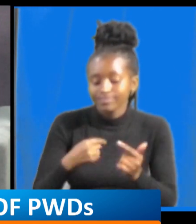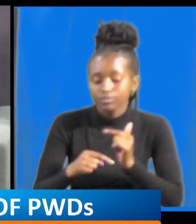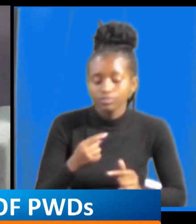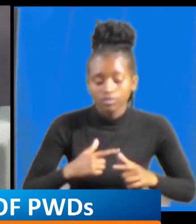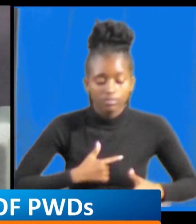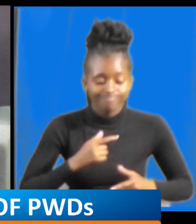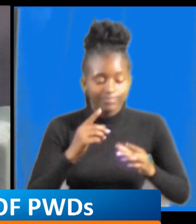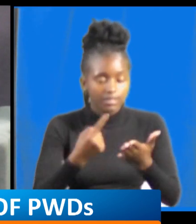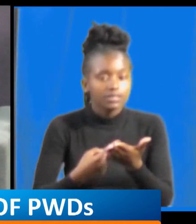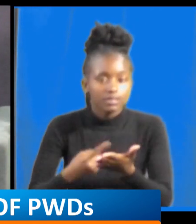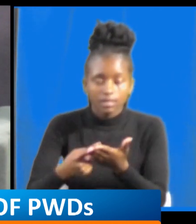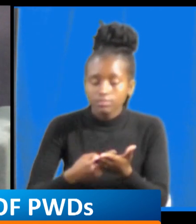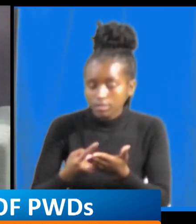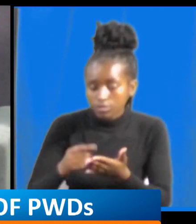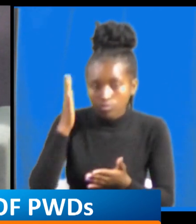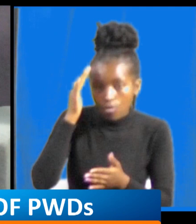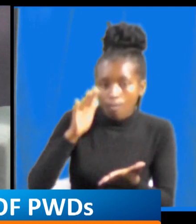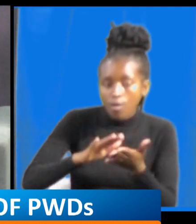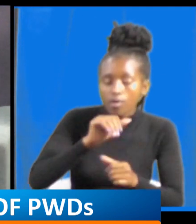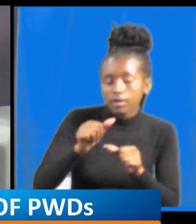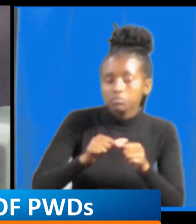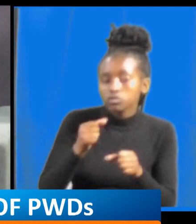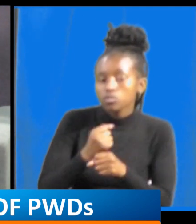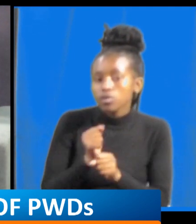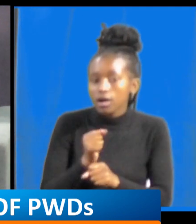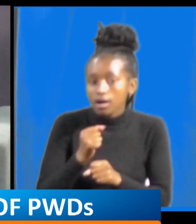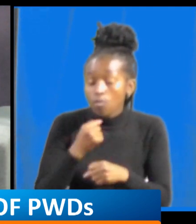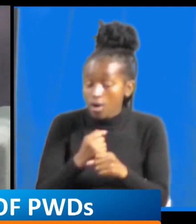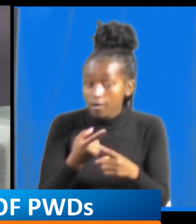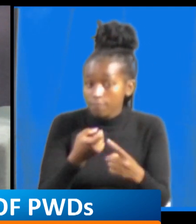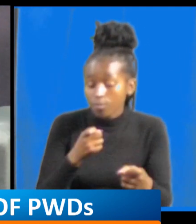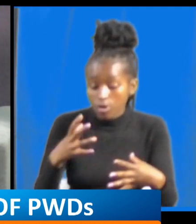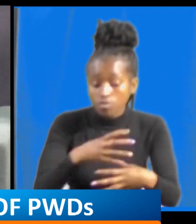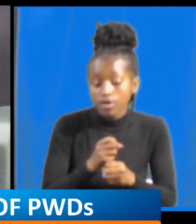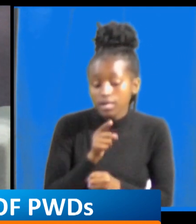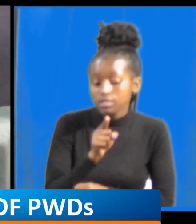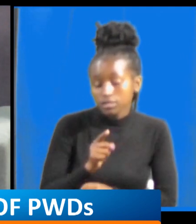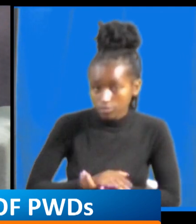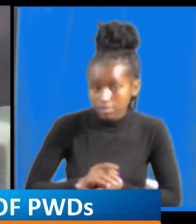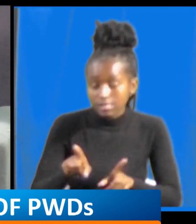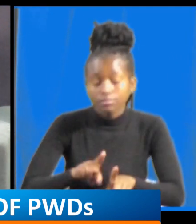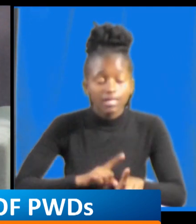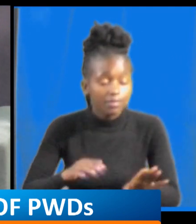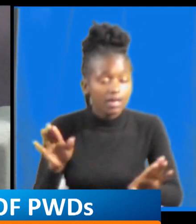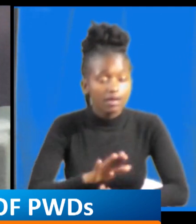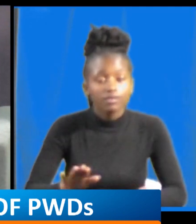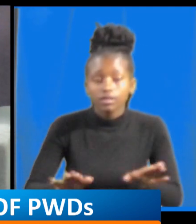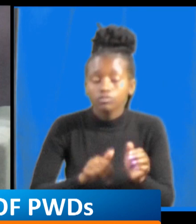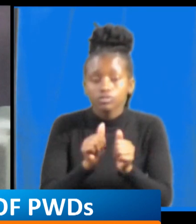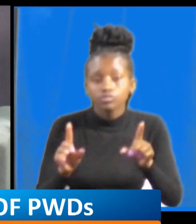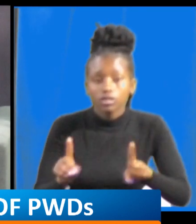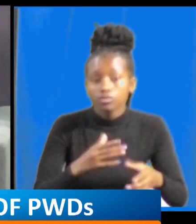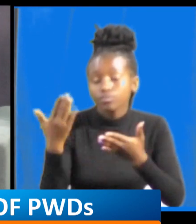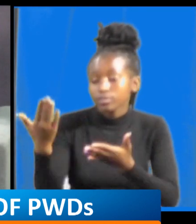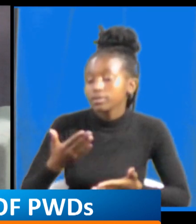find out what does APDK do what they have to offer what exactly do they indulge welcome